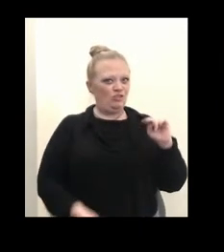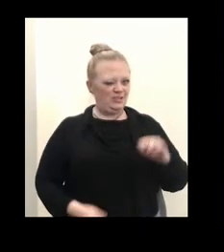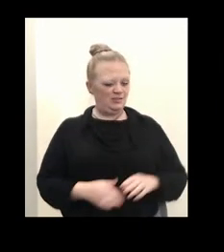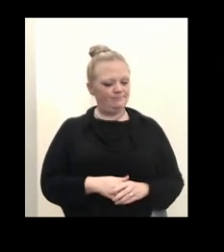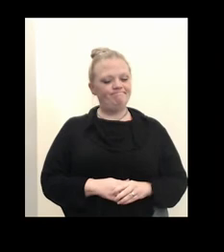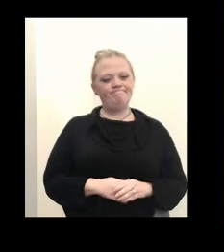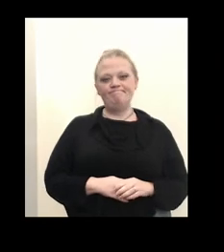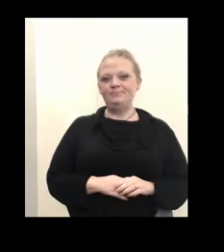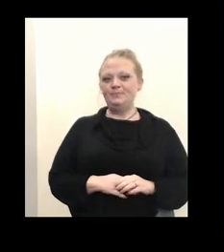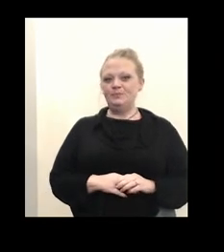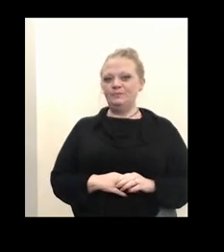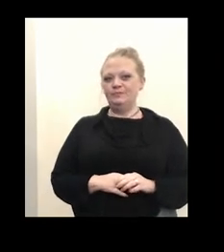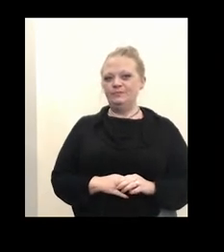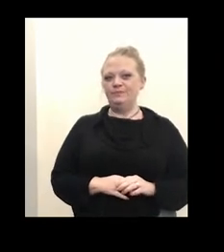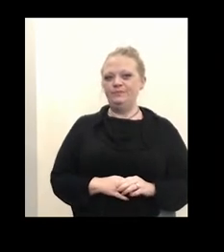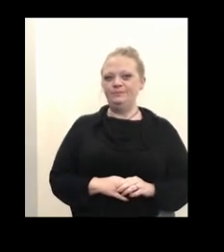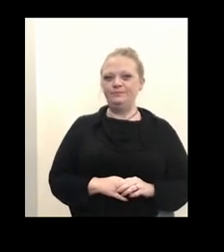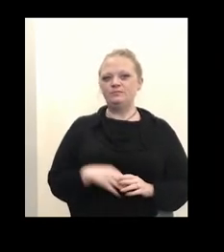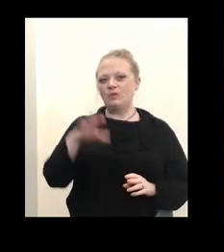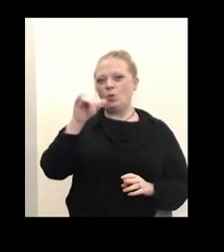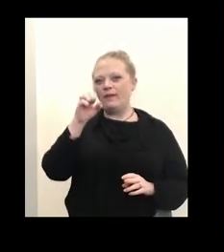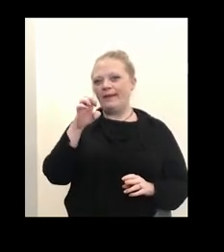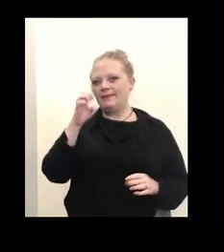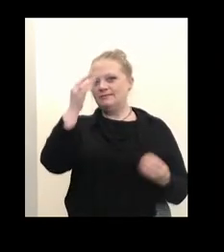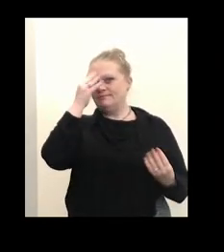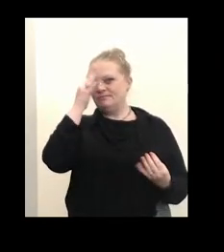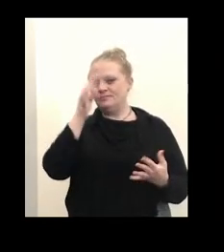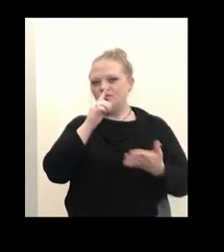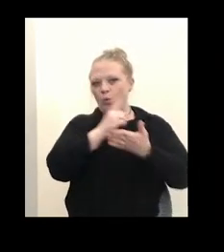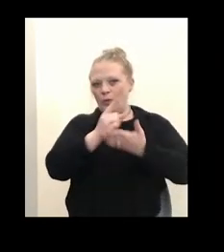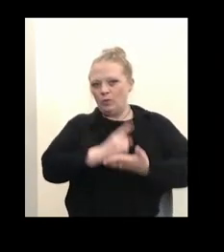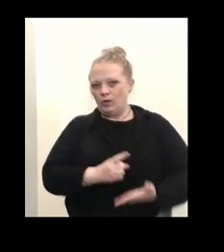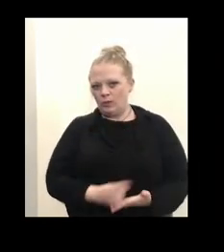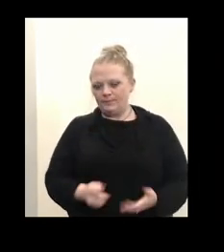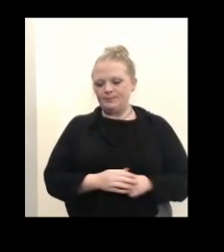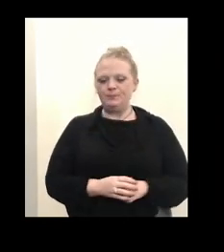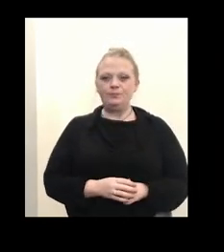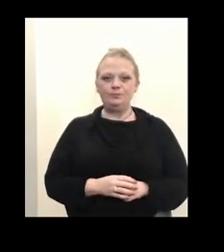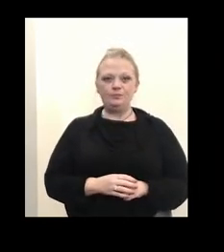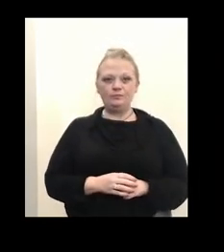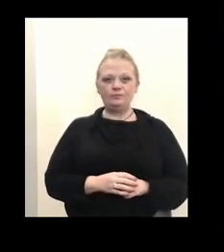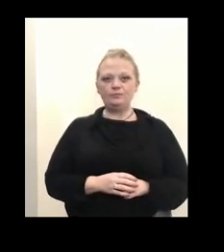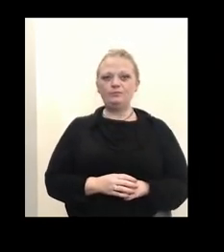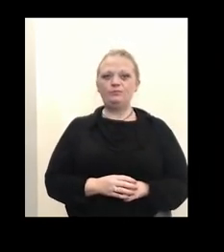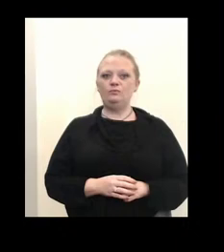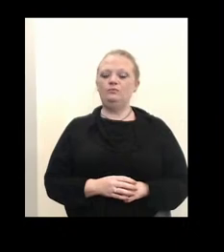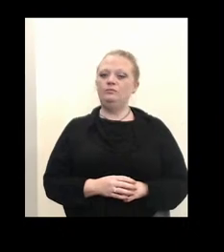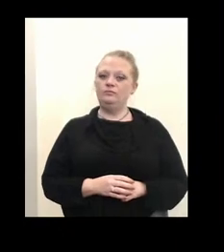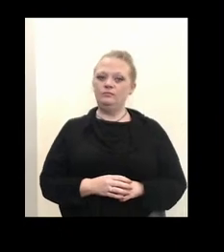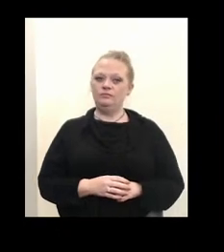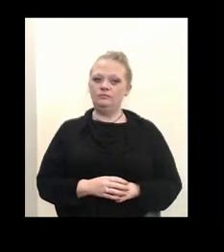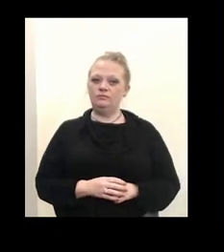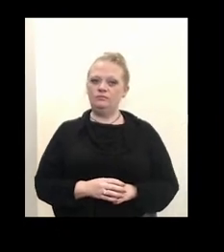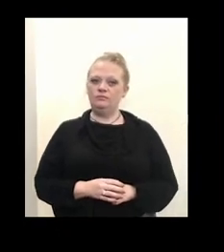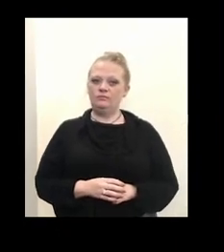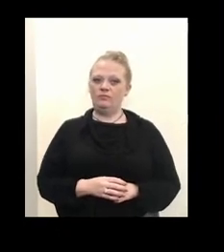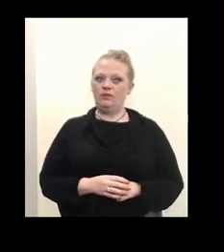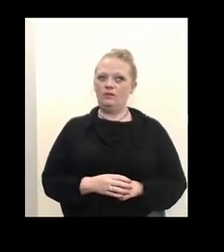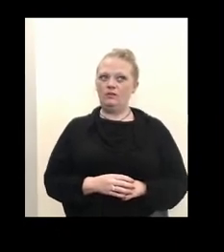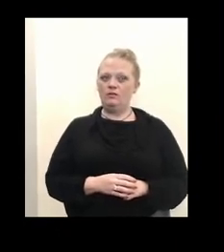So here's the case data on a week-to-week basis. So as of the week ending on Saturday,